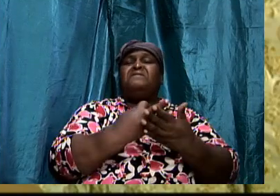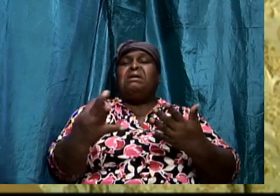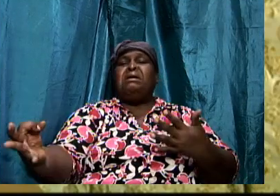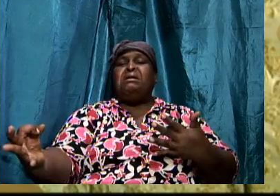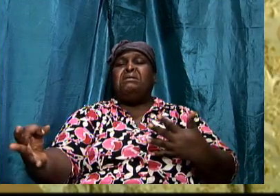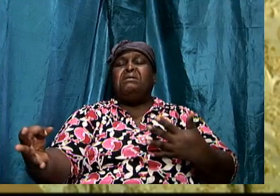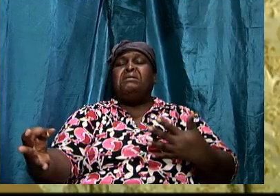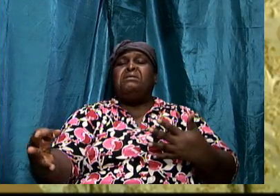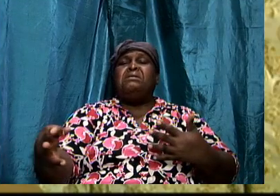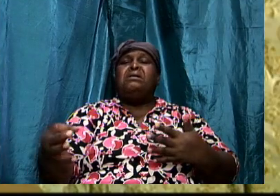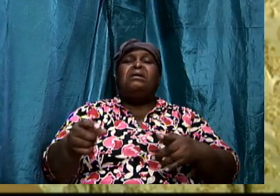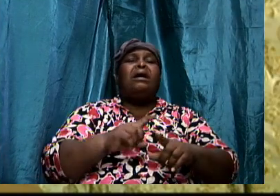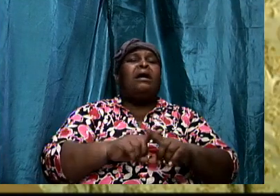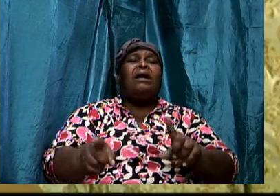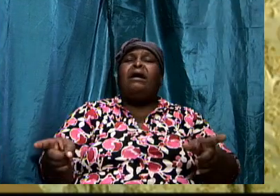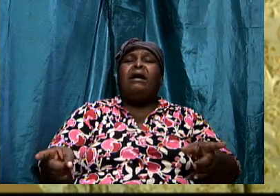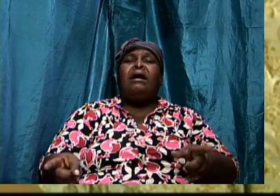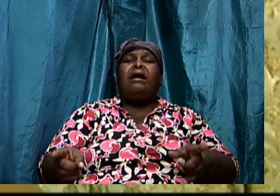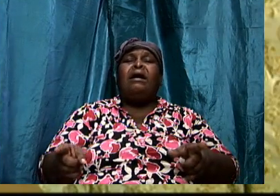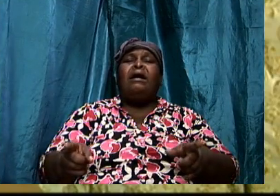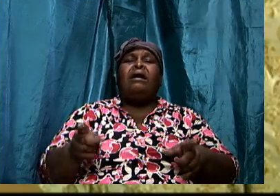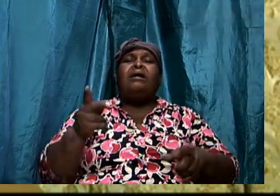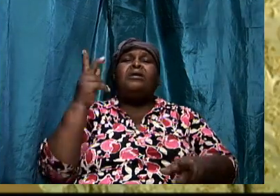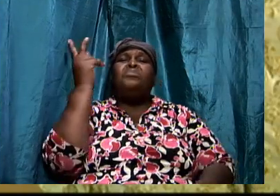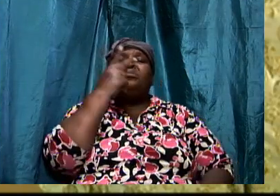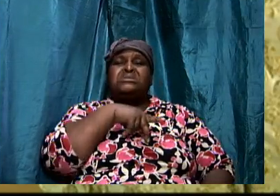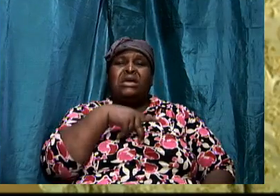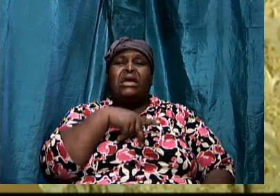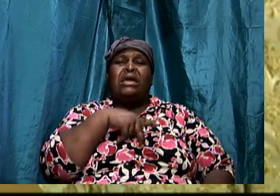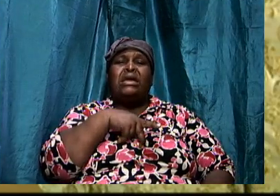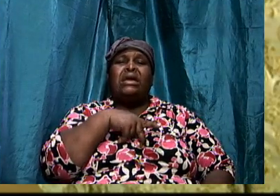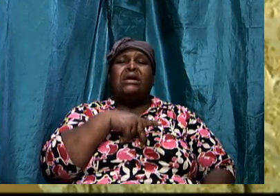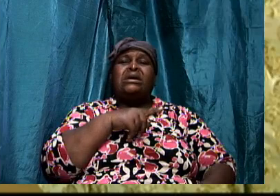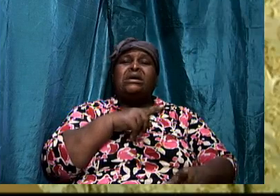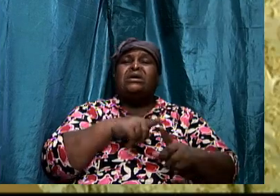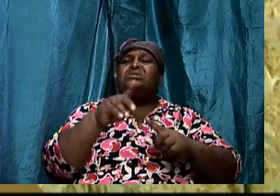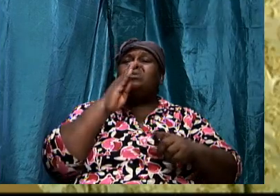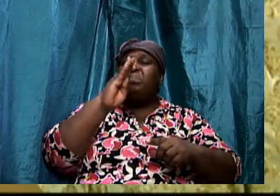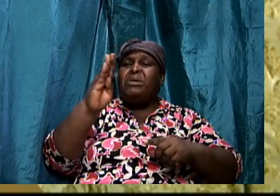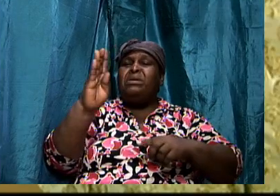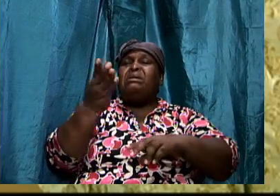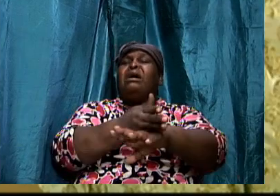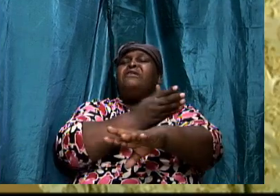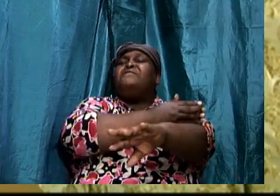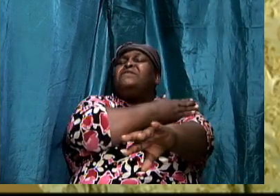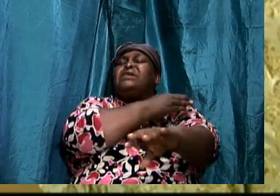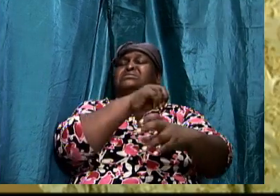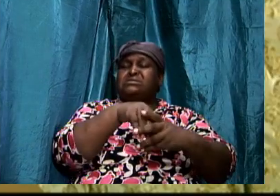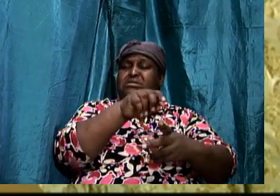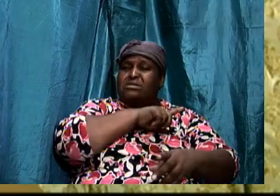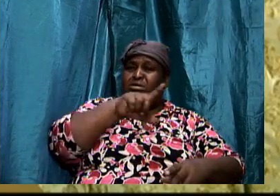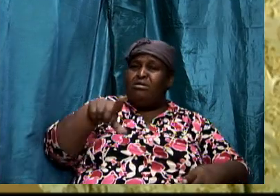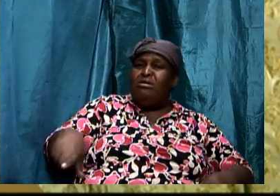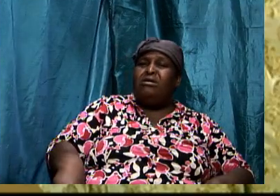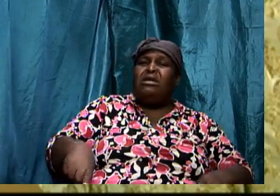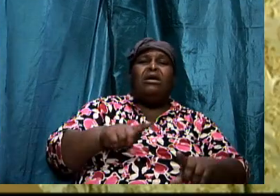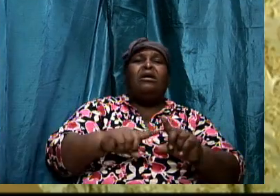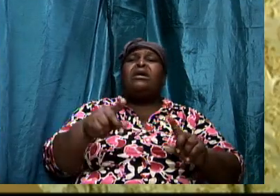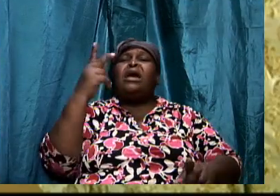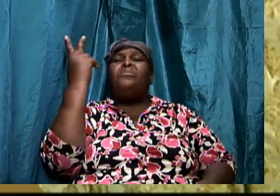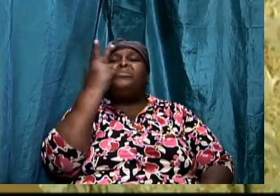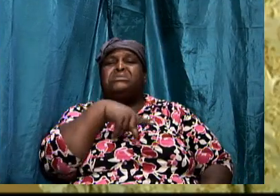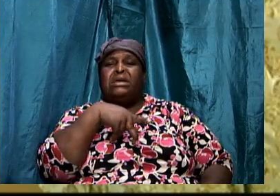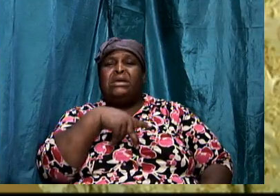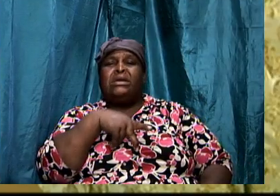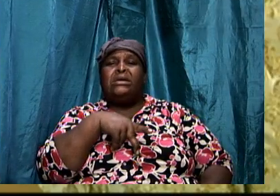We cannot pretend to be advancing in the Lord. We cannot pretend to